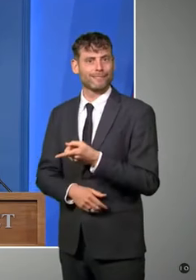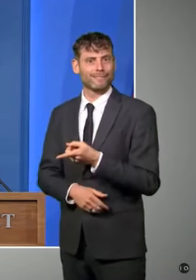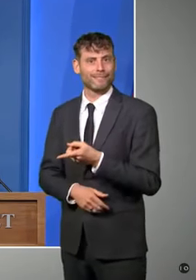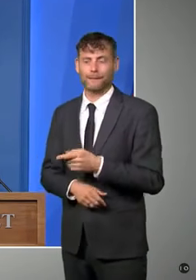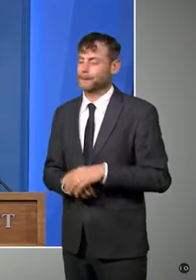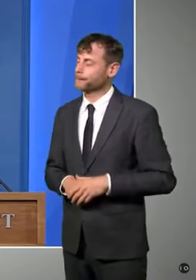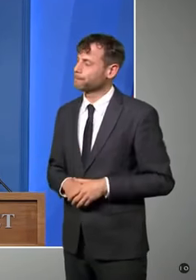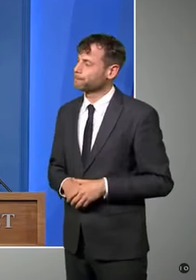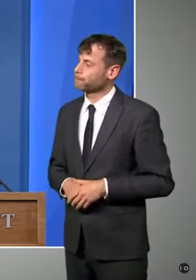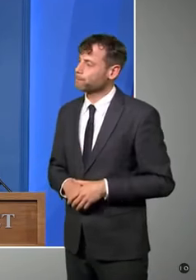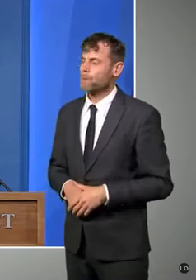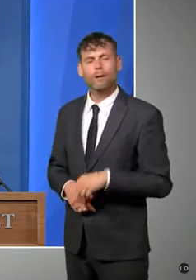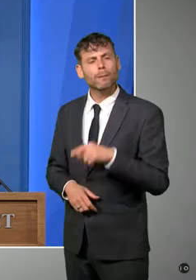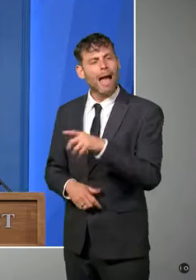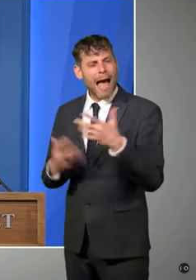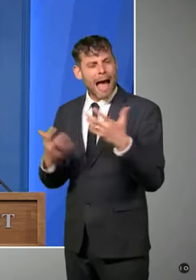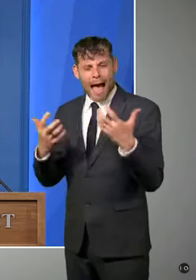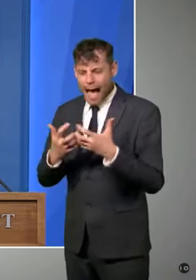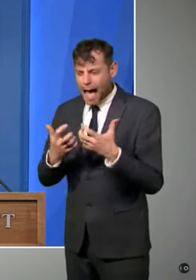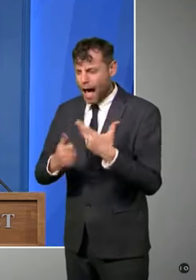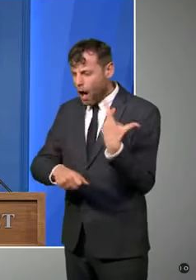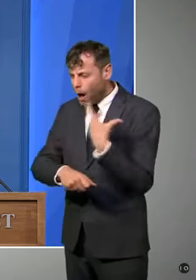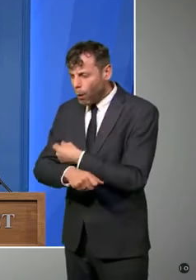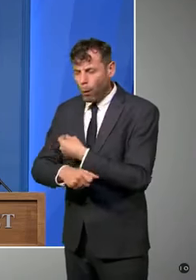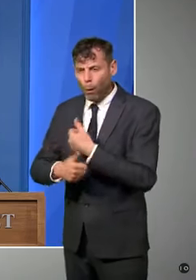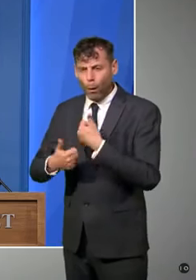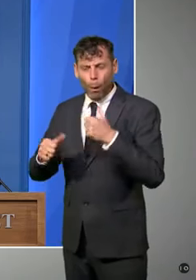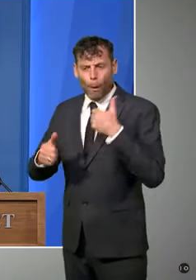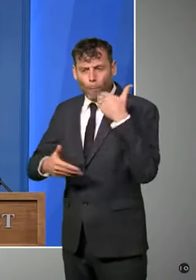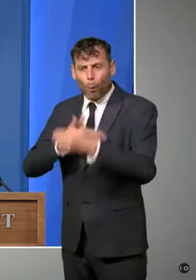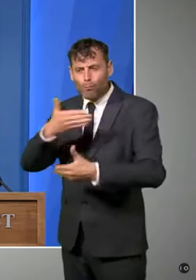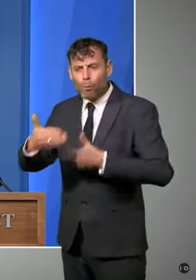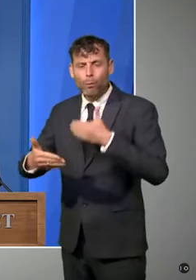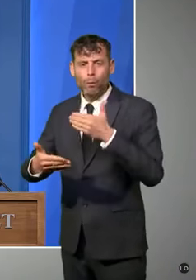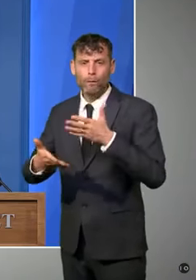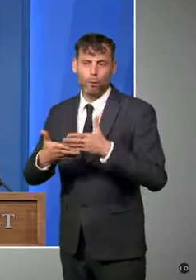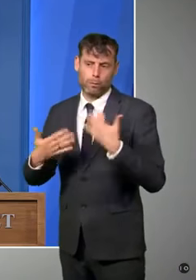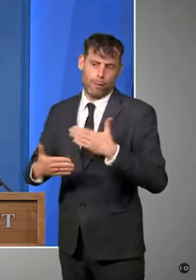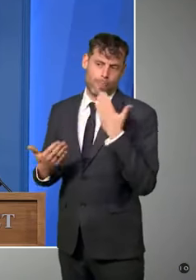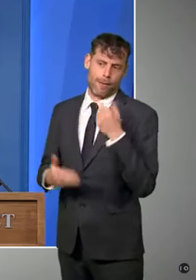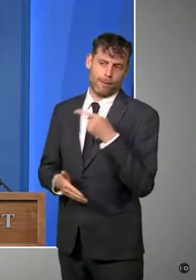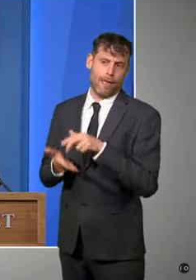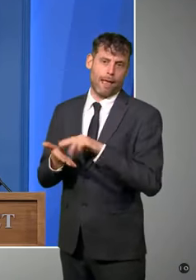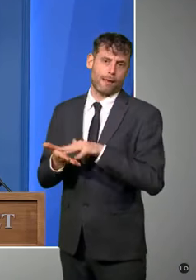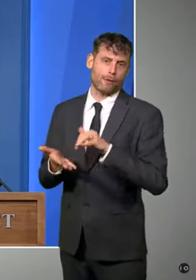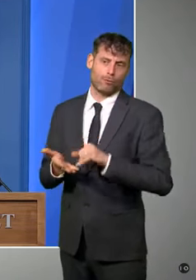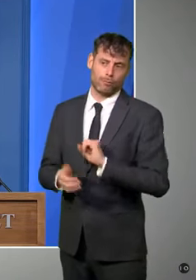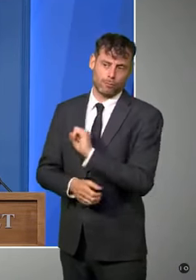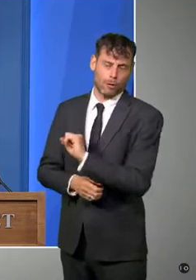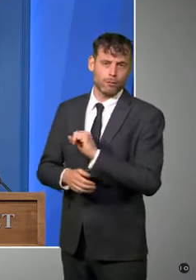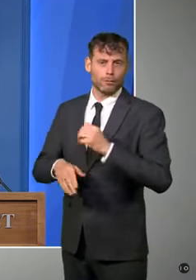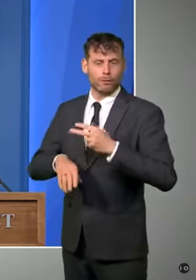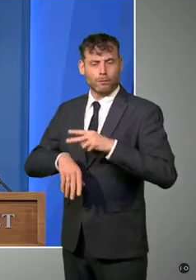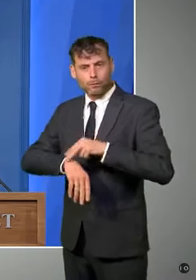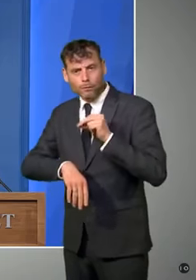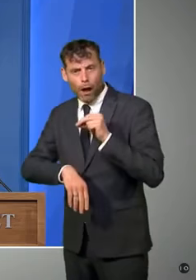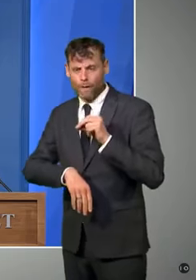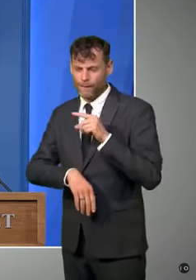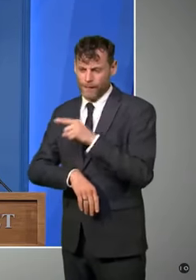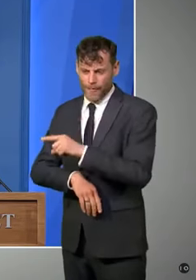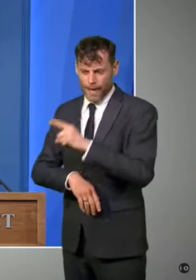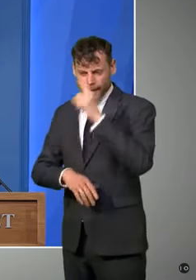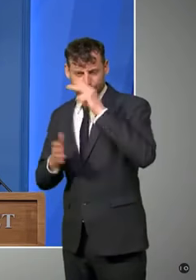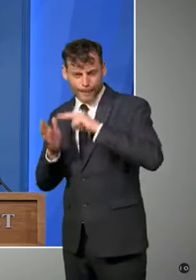hard work of our staff, incredible planning and delivery. So I want to iterate my thanks to all of those staff